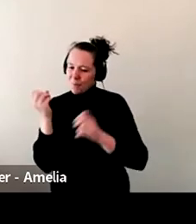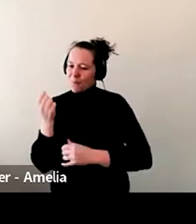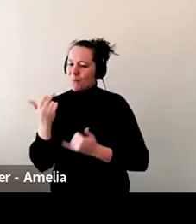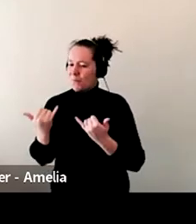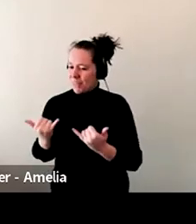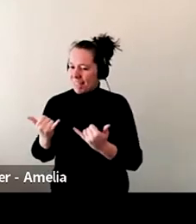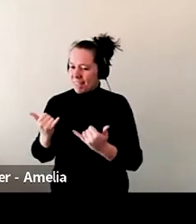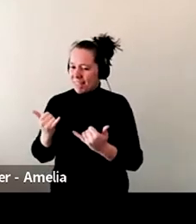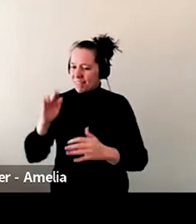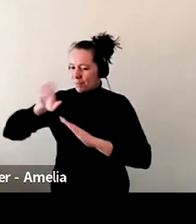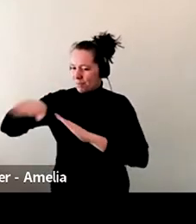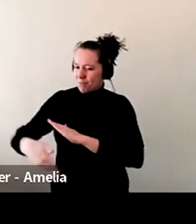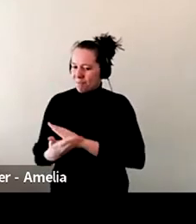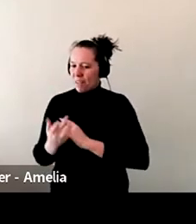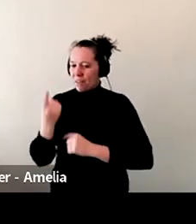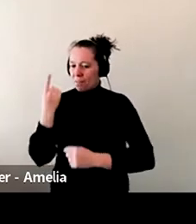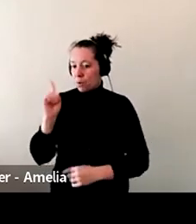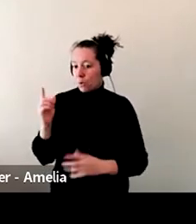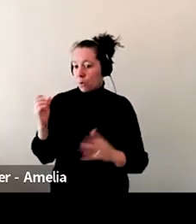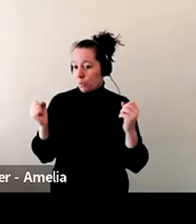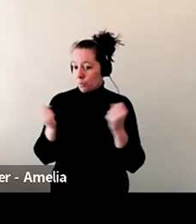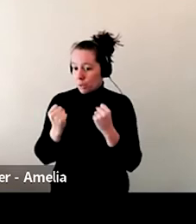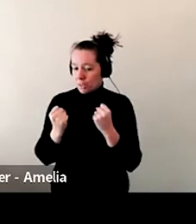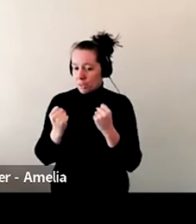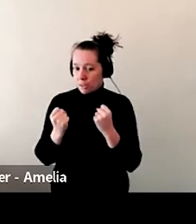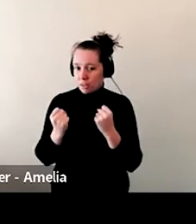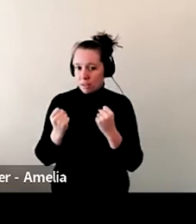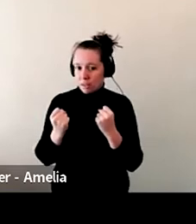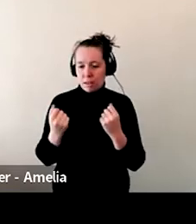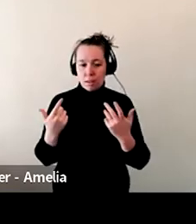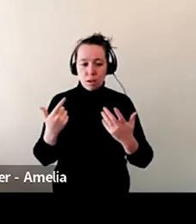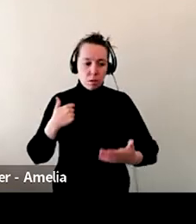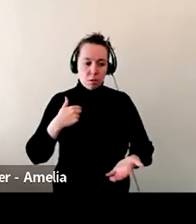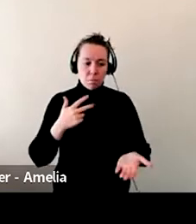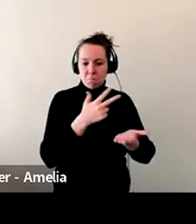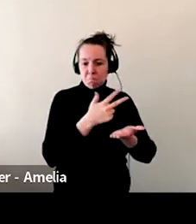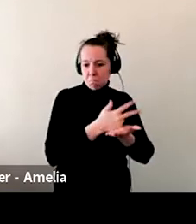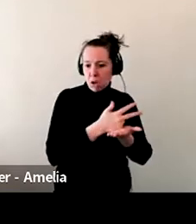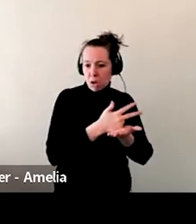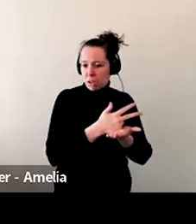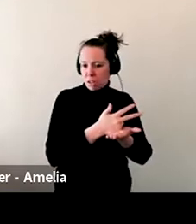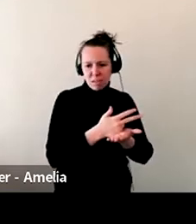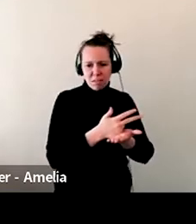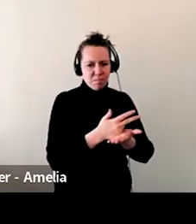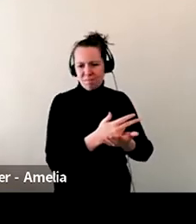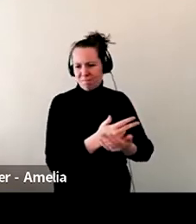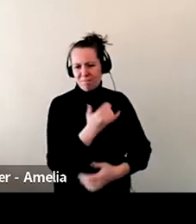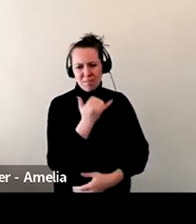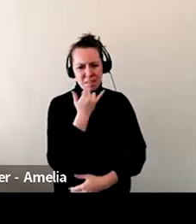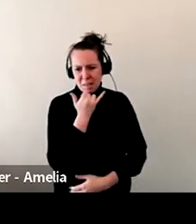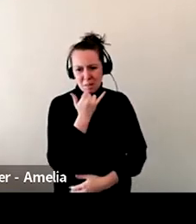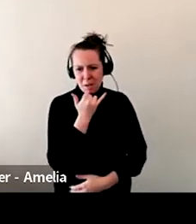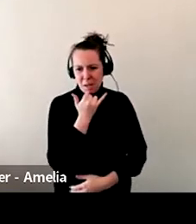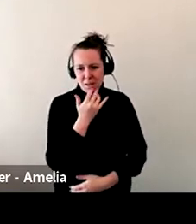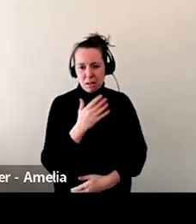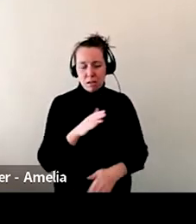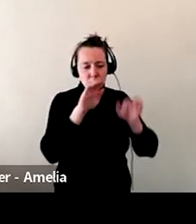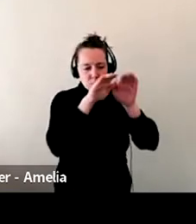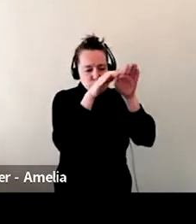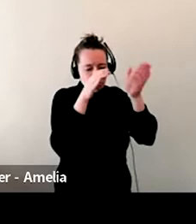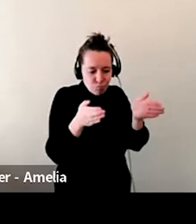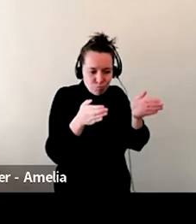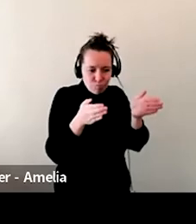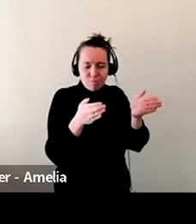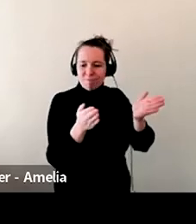here in without worrying about that. So it's under a enclosed space. Um,